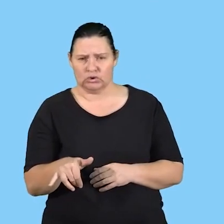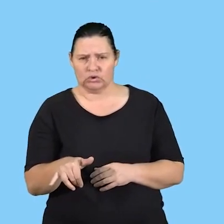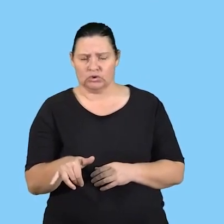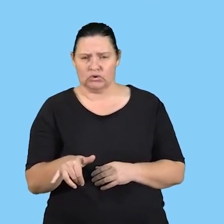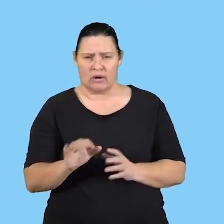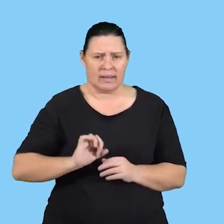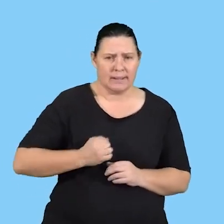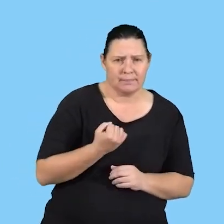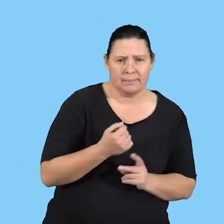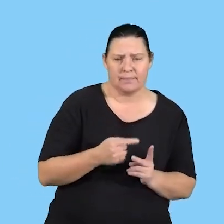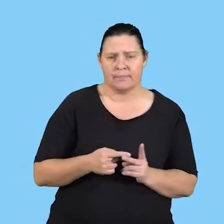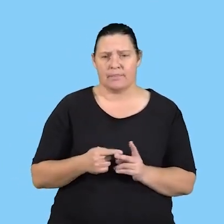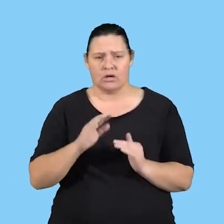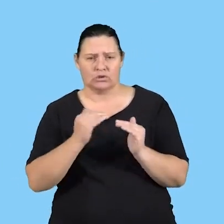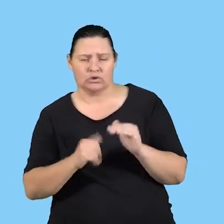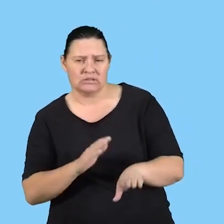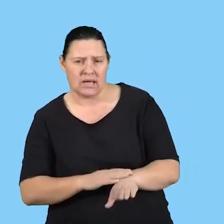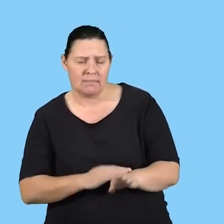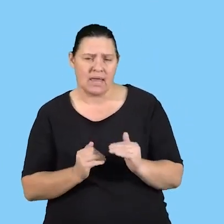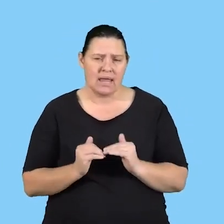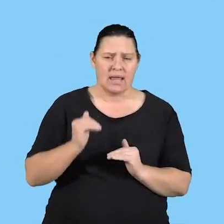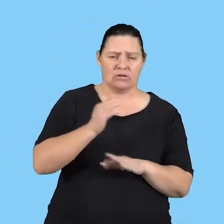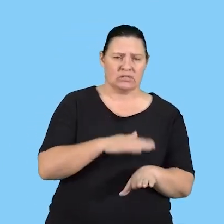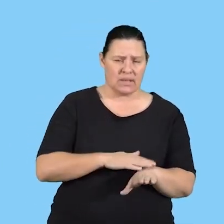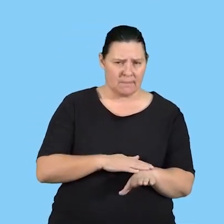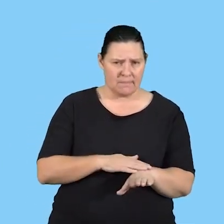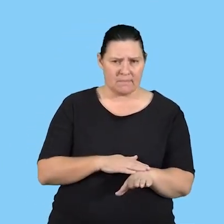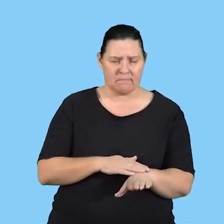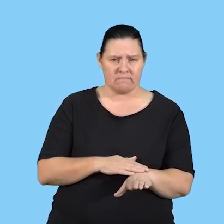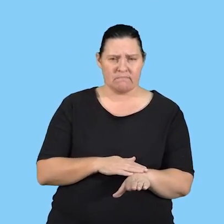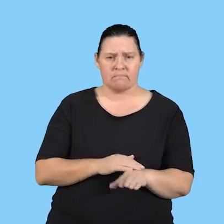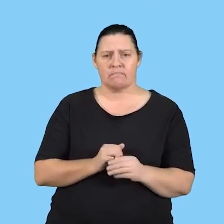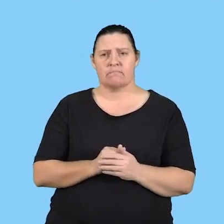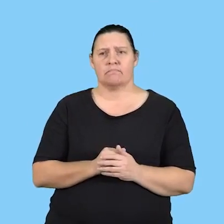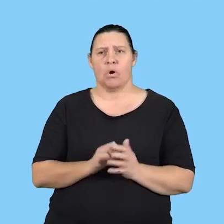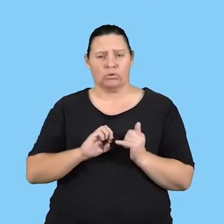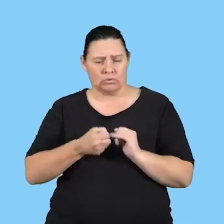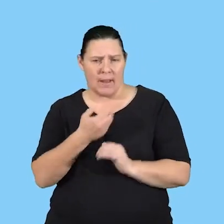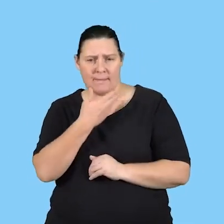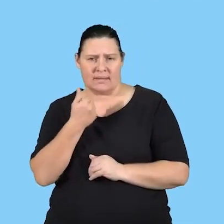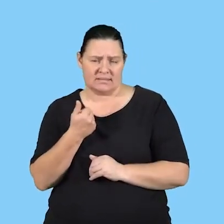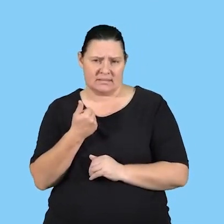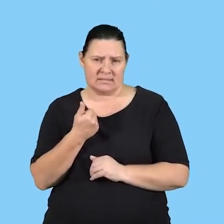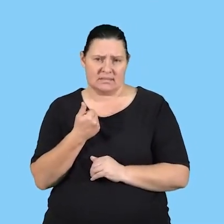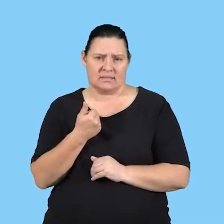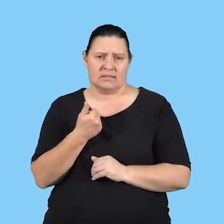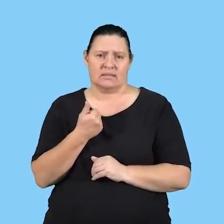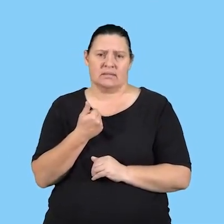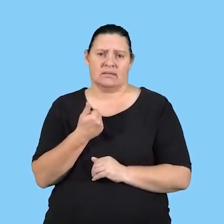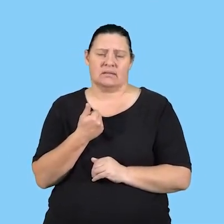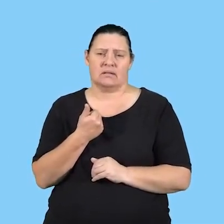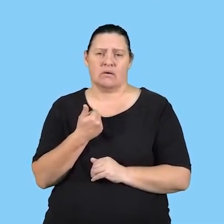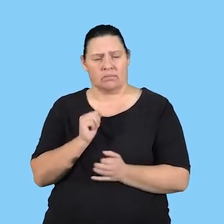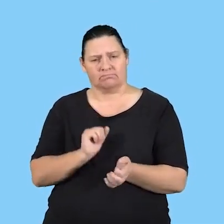retained, reduced time, increased time, we try our best to